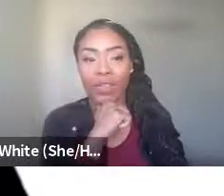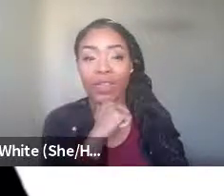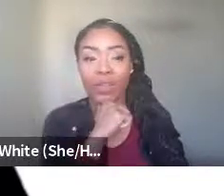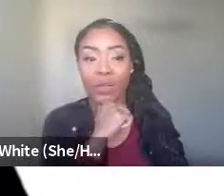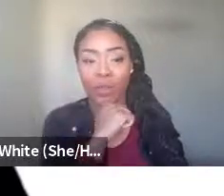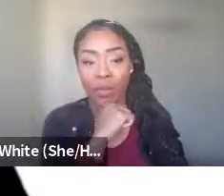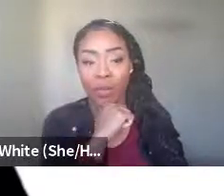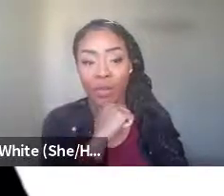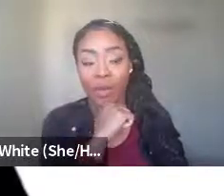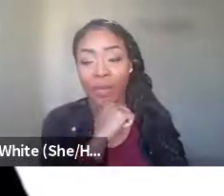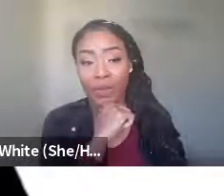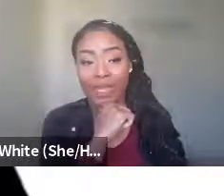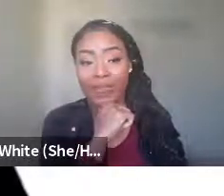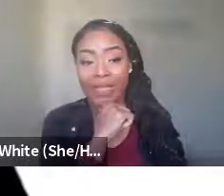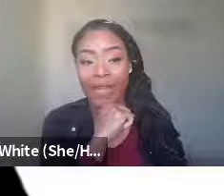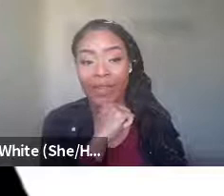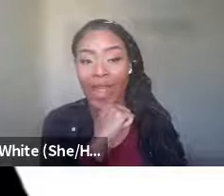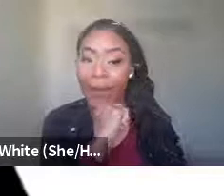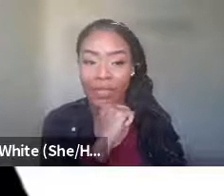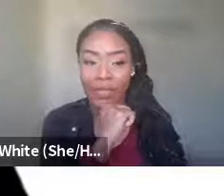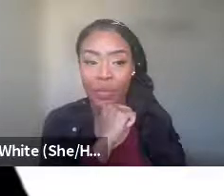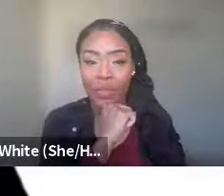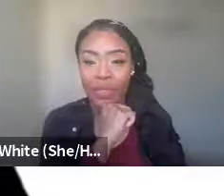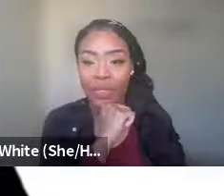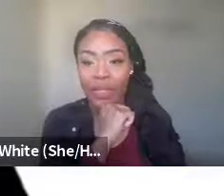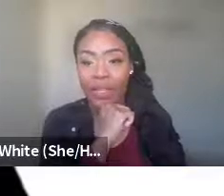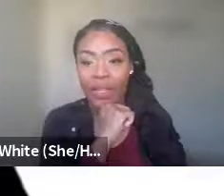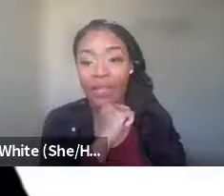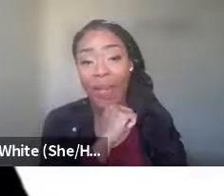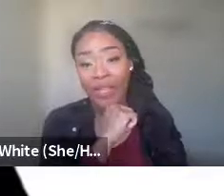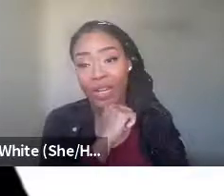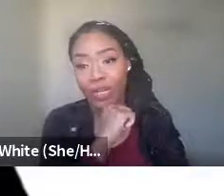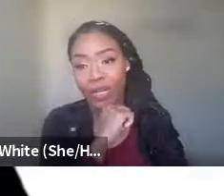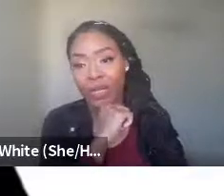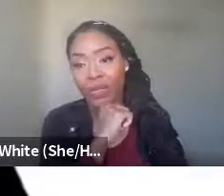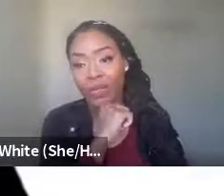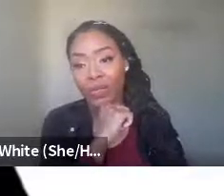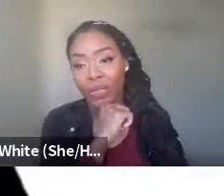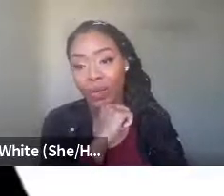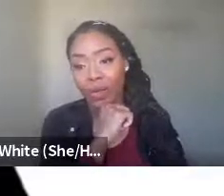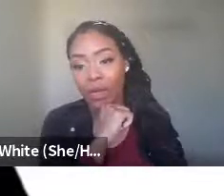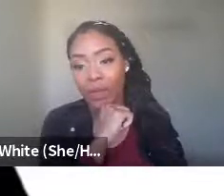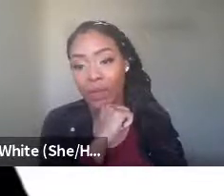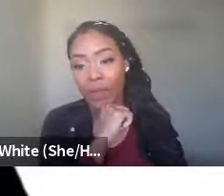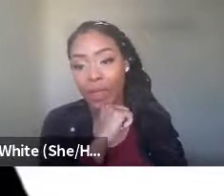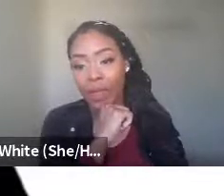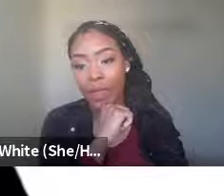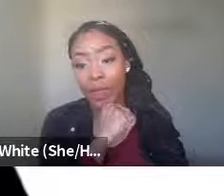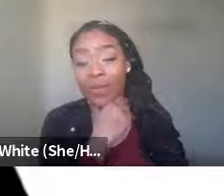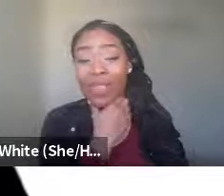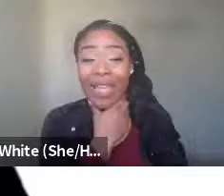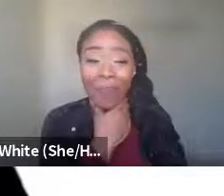think actually you're delusional about those things because that never happened to you personally. So I'm actually going to treat a delusional disorder. Right.